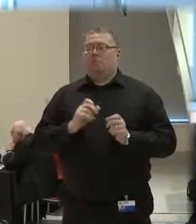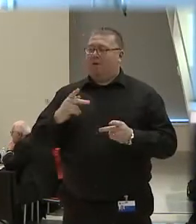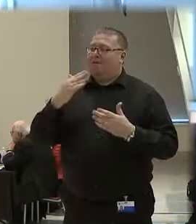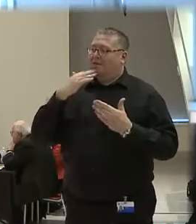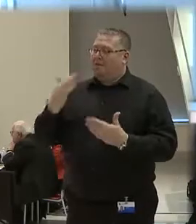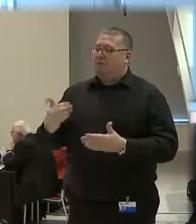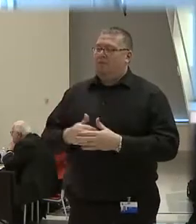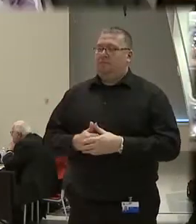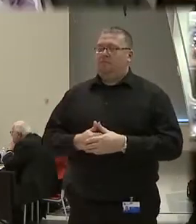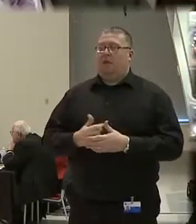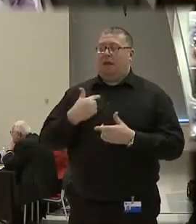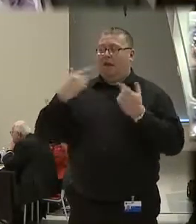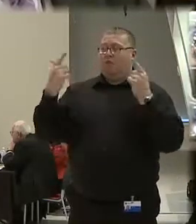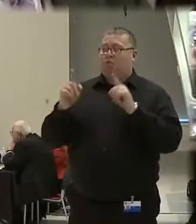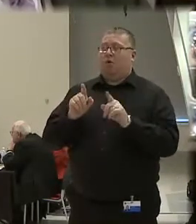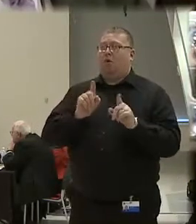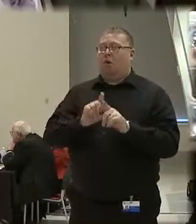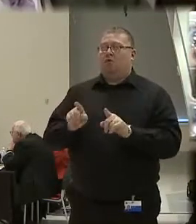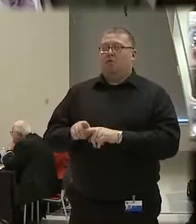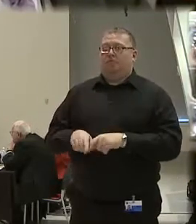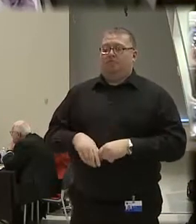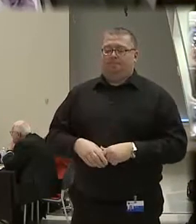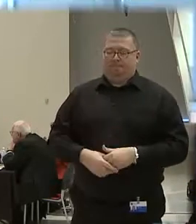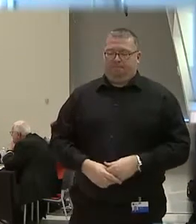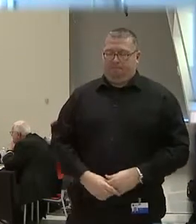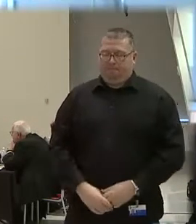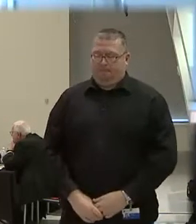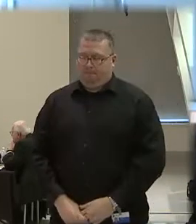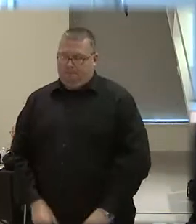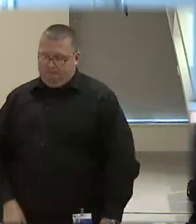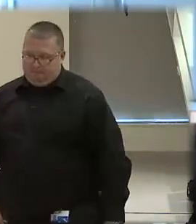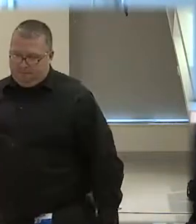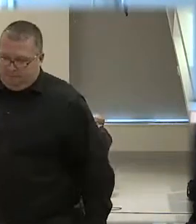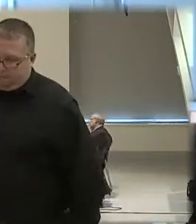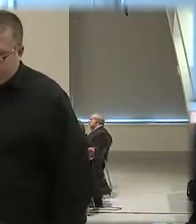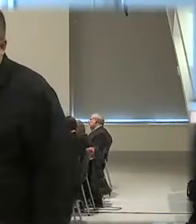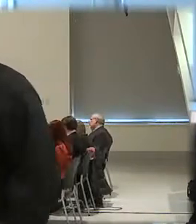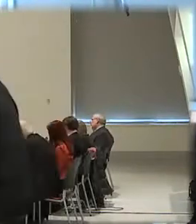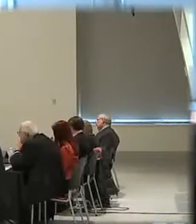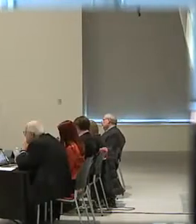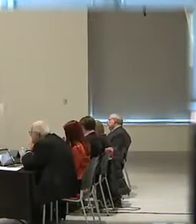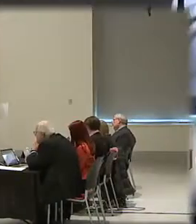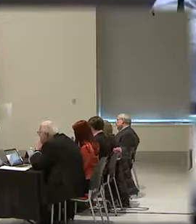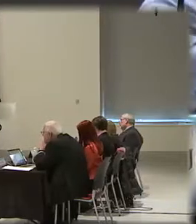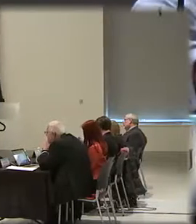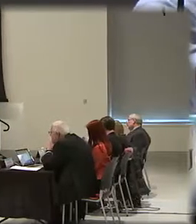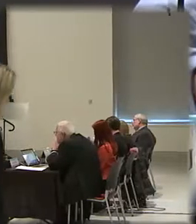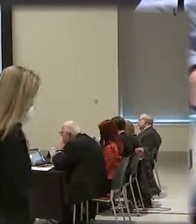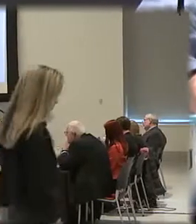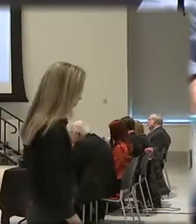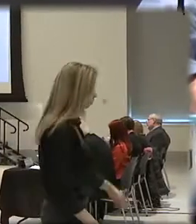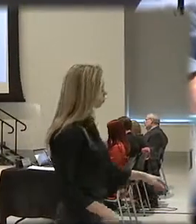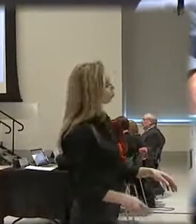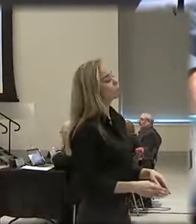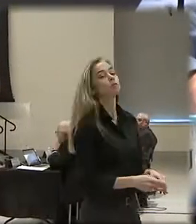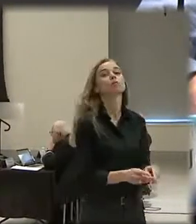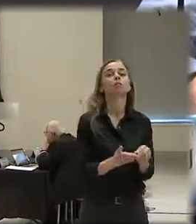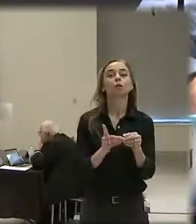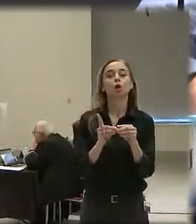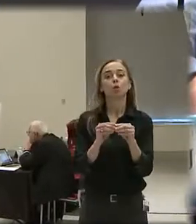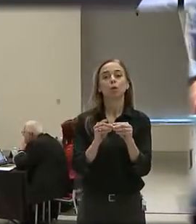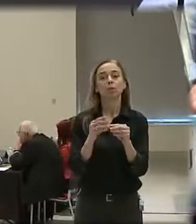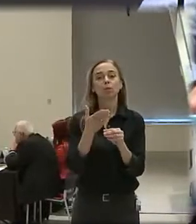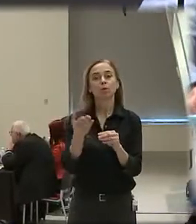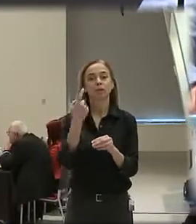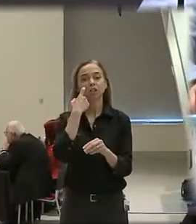you. And I agree with you as well, too. One other thing that you had mentioned not too long ago, you were talking about in New York City,